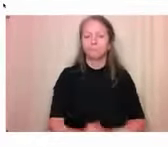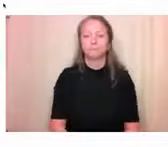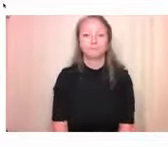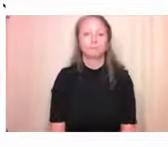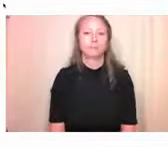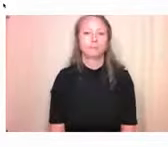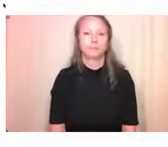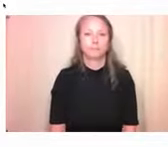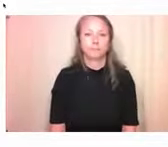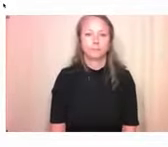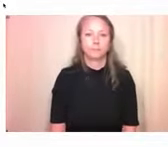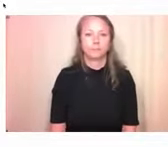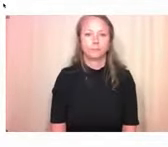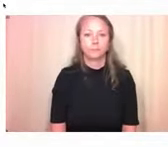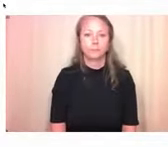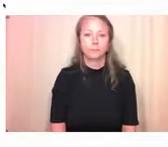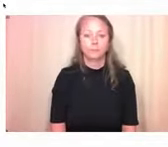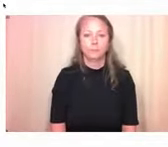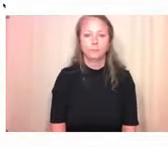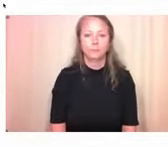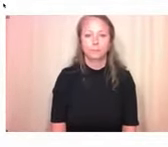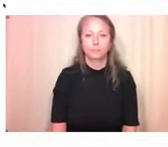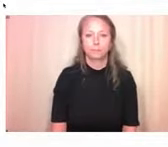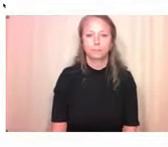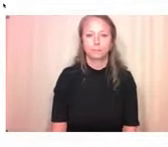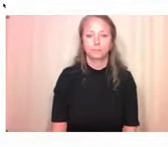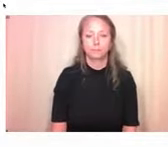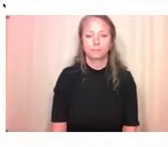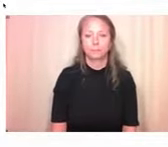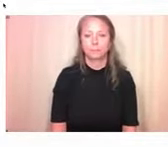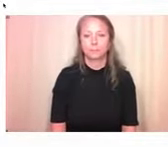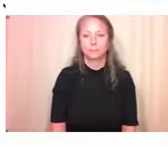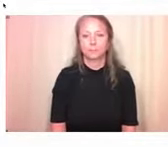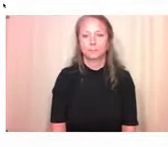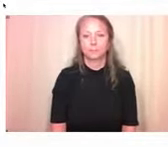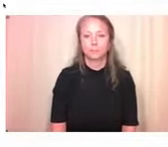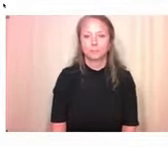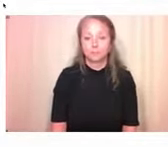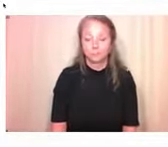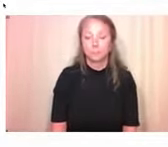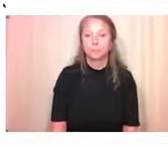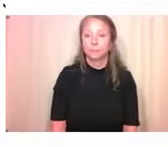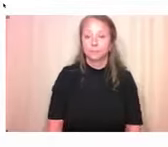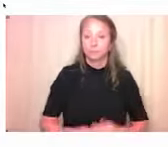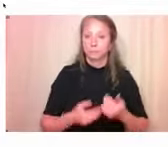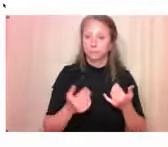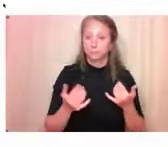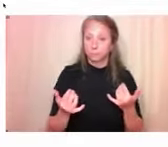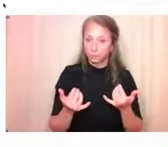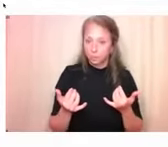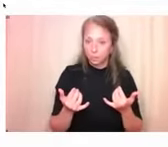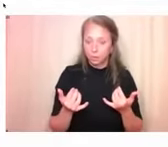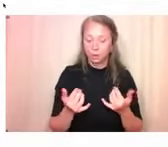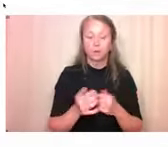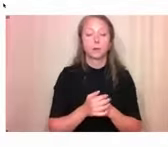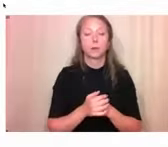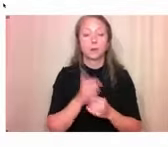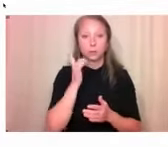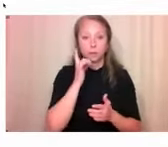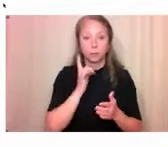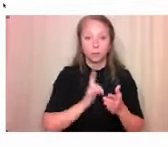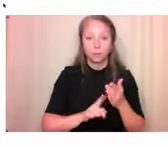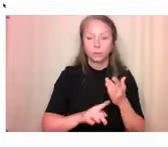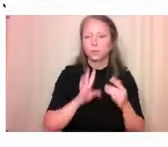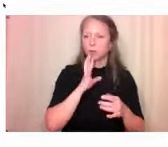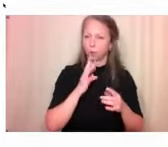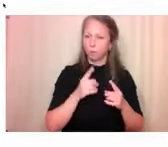So what we're mostly talking about today and which is a big part of our research right now is looking at the design of our built environment and what makes it